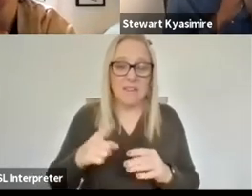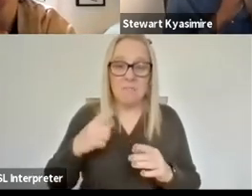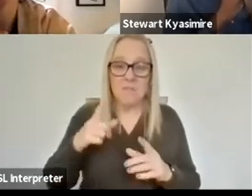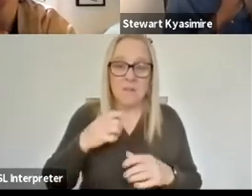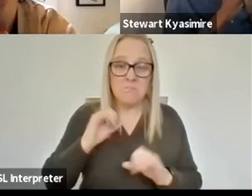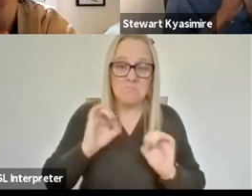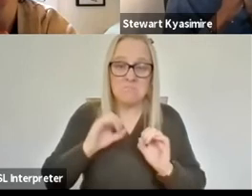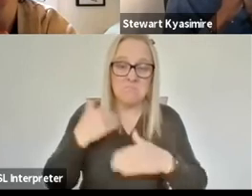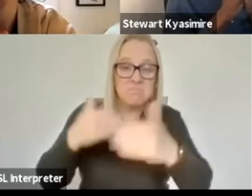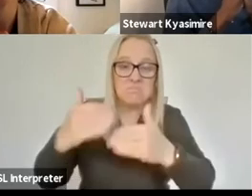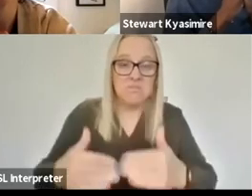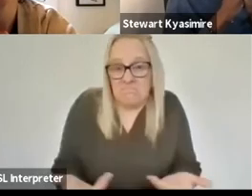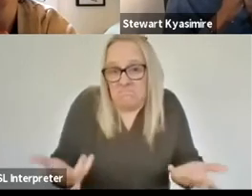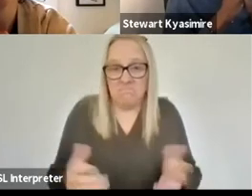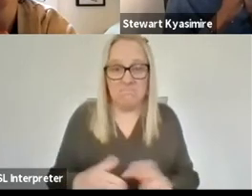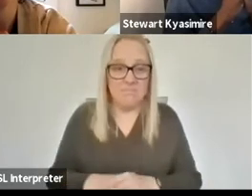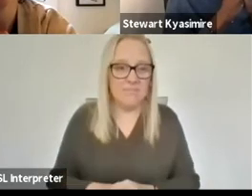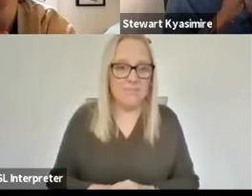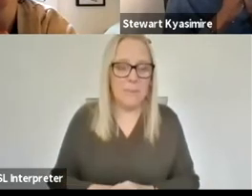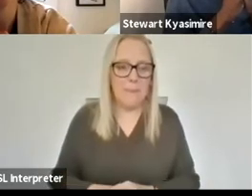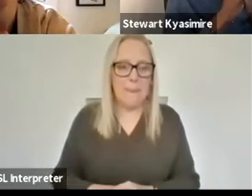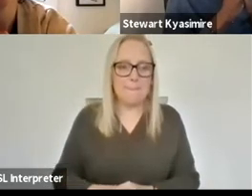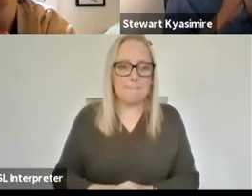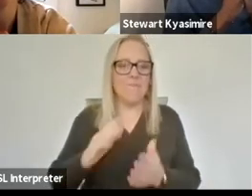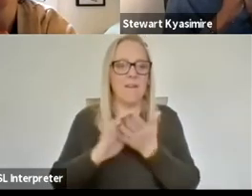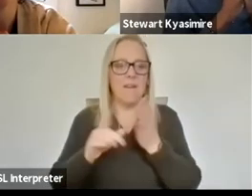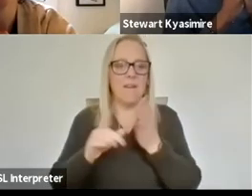in that thank you hannah